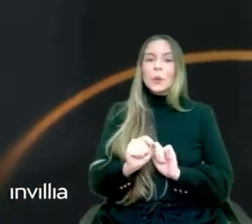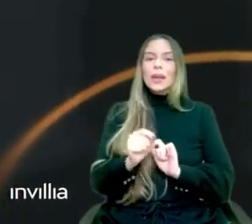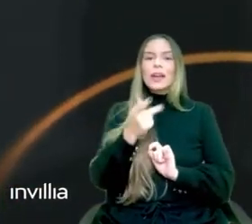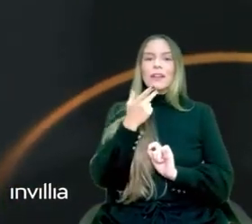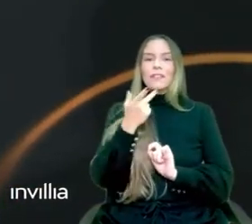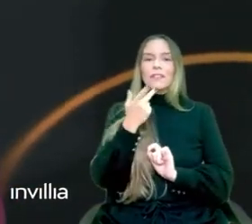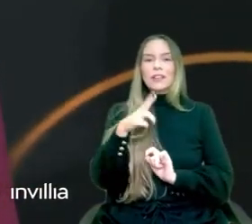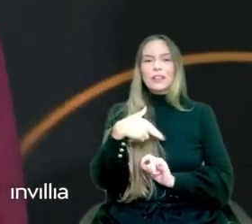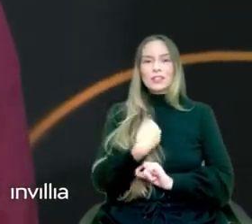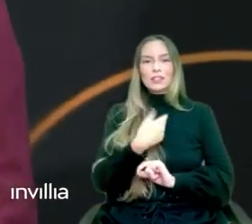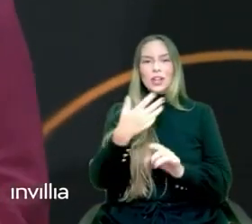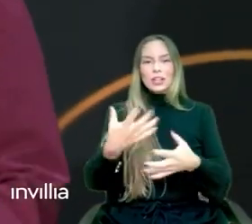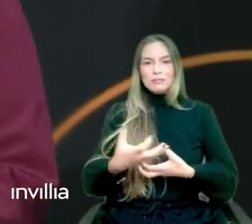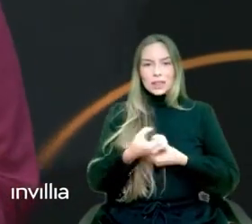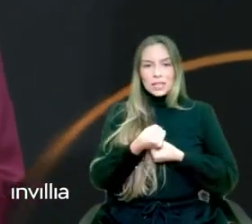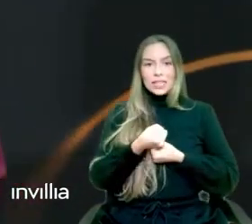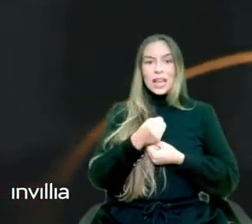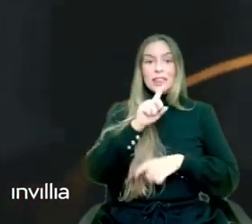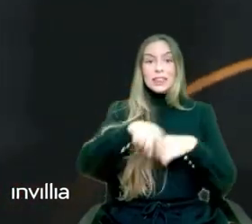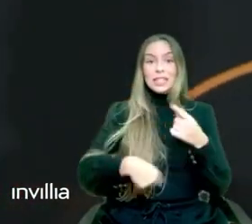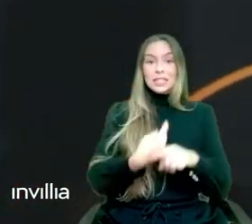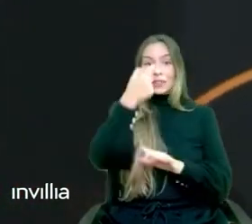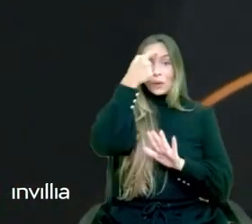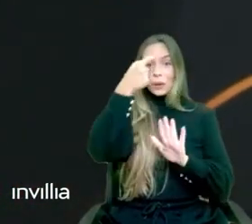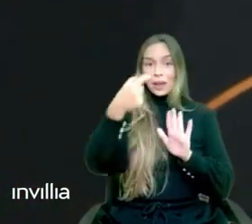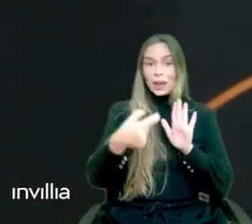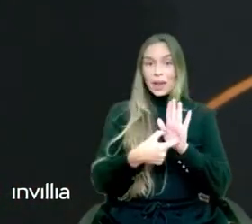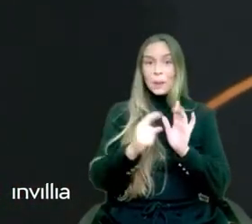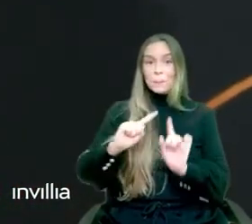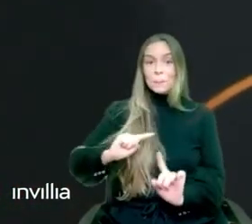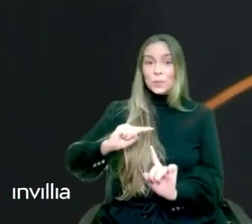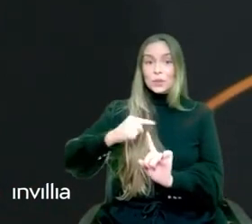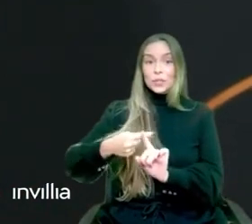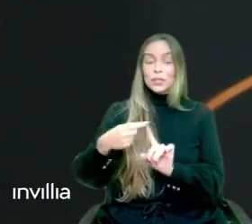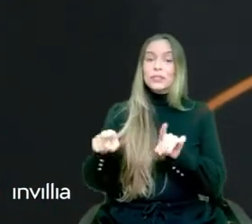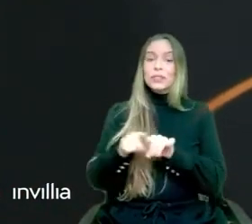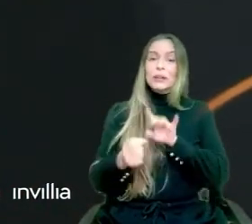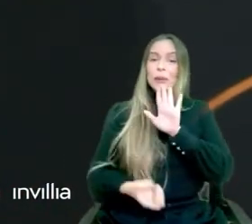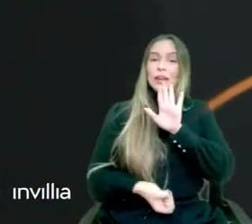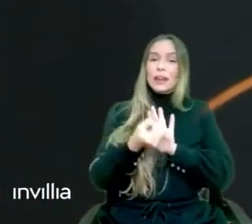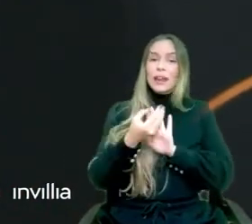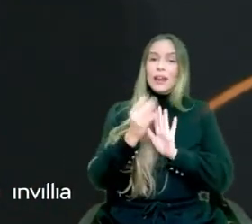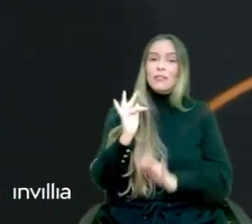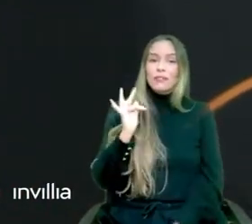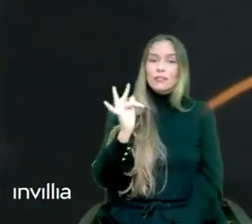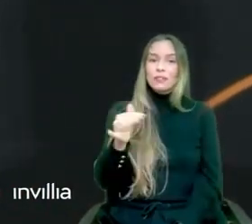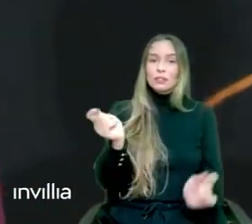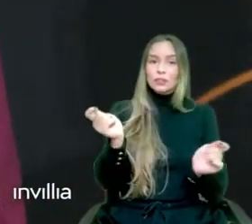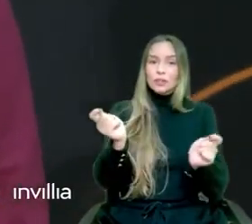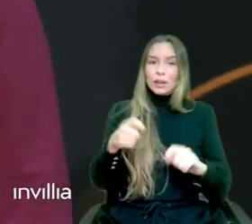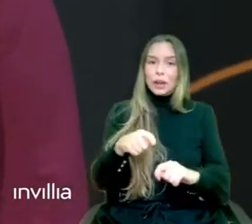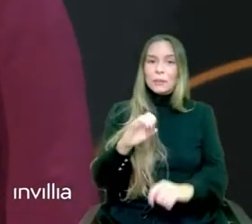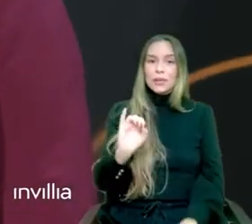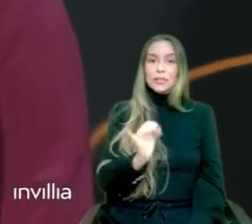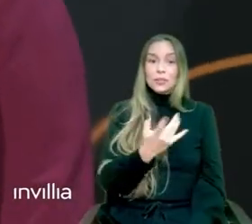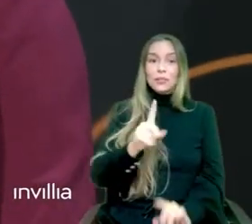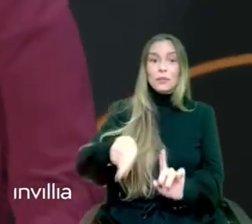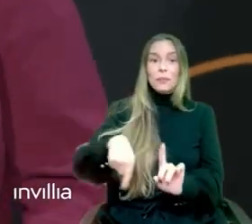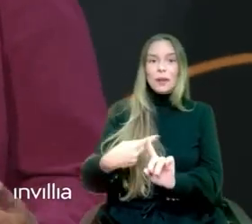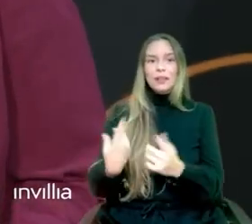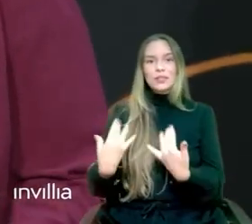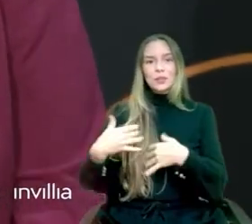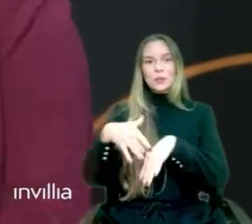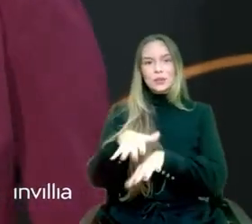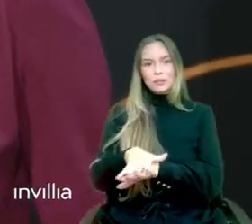positive change and create a future that is both innovative and inclusive. To start this day,